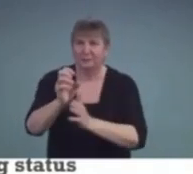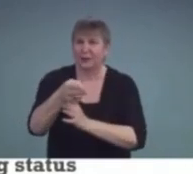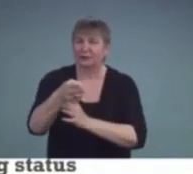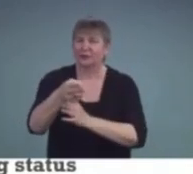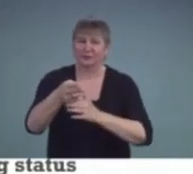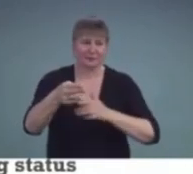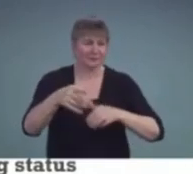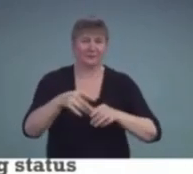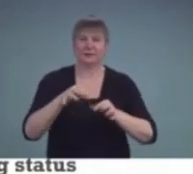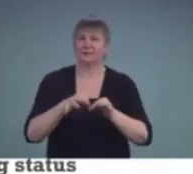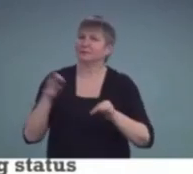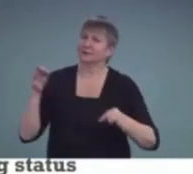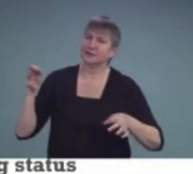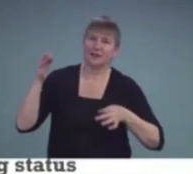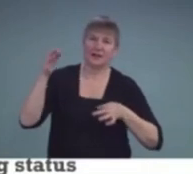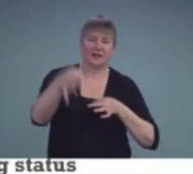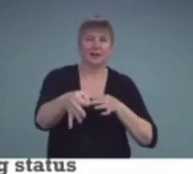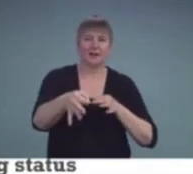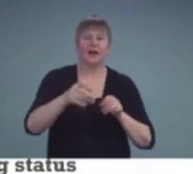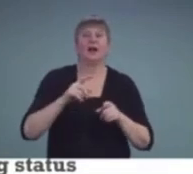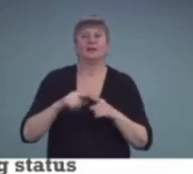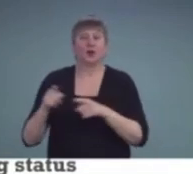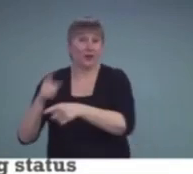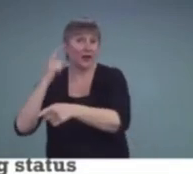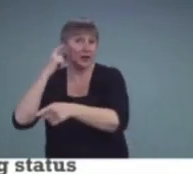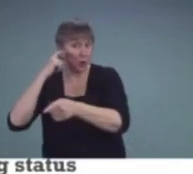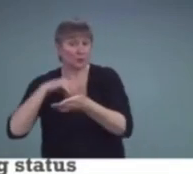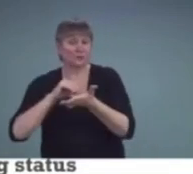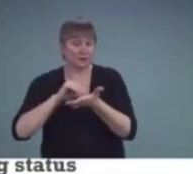no changes to his IEP as a result.